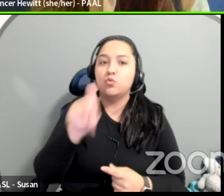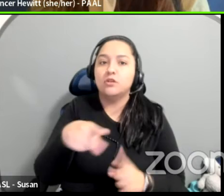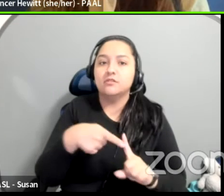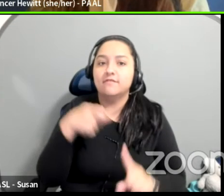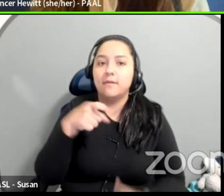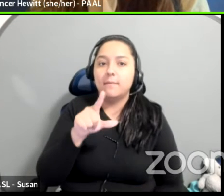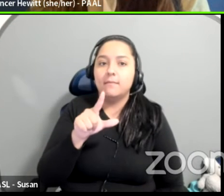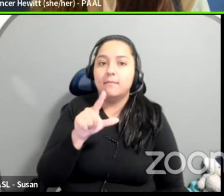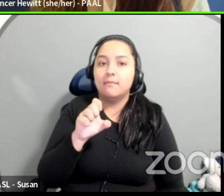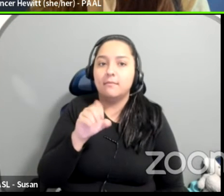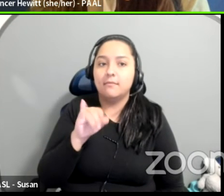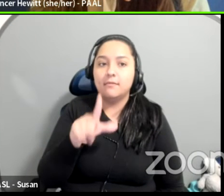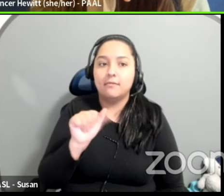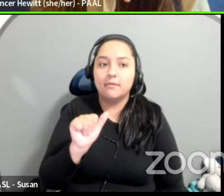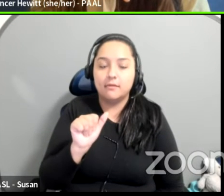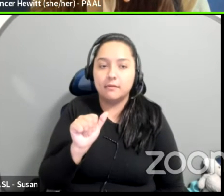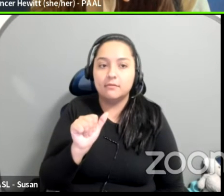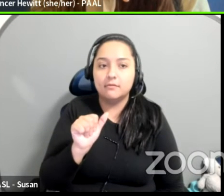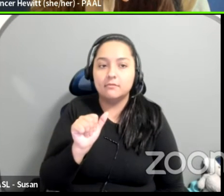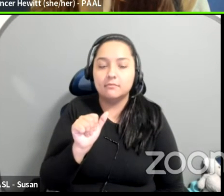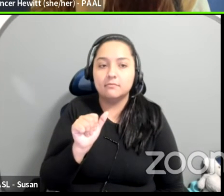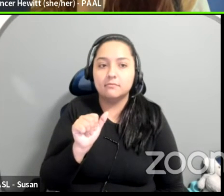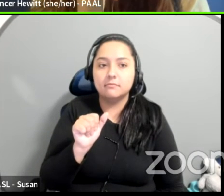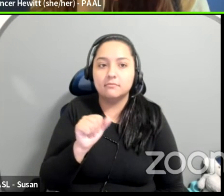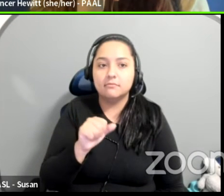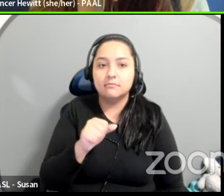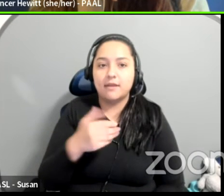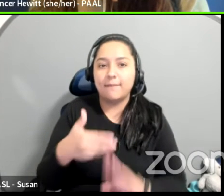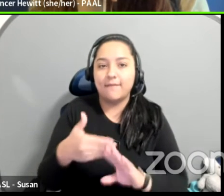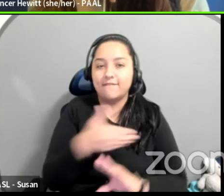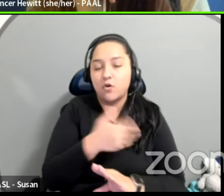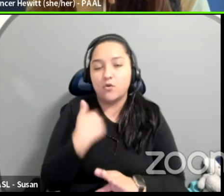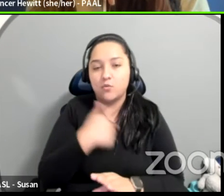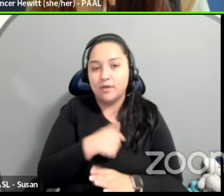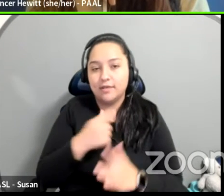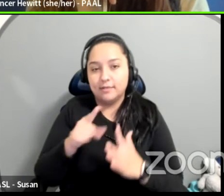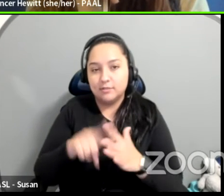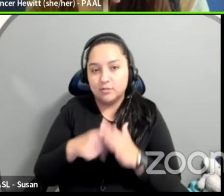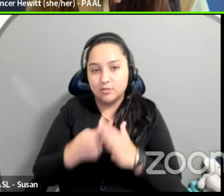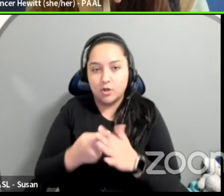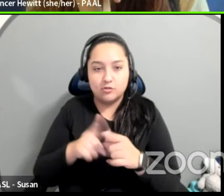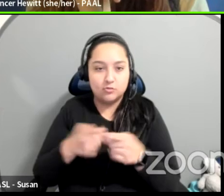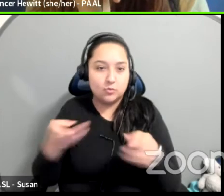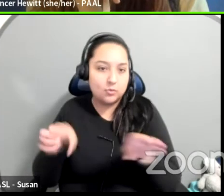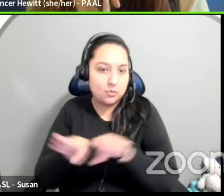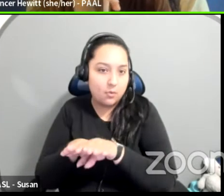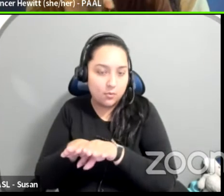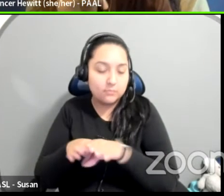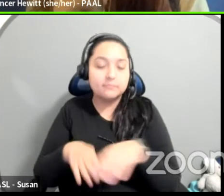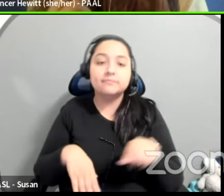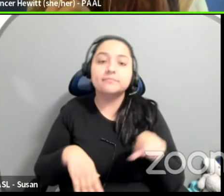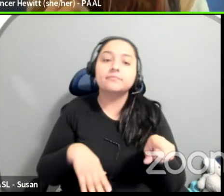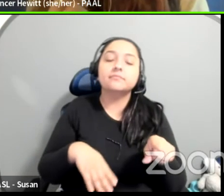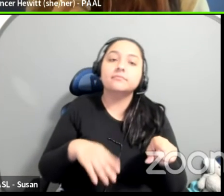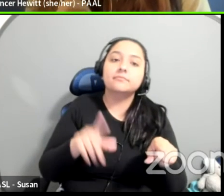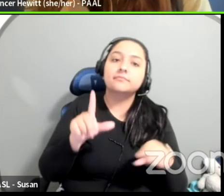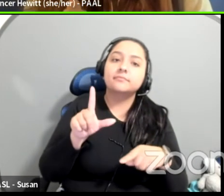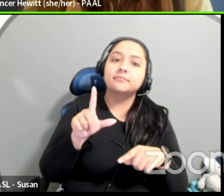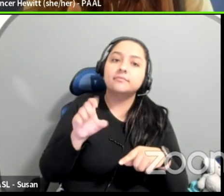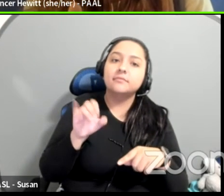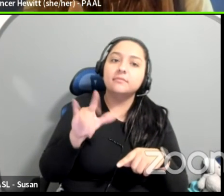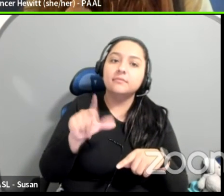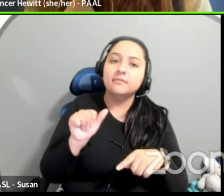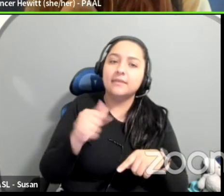start to close out here. Layla, I would encourage the deeper dive